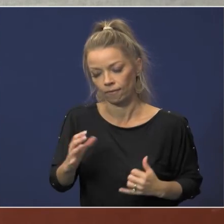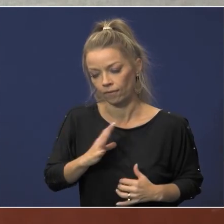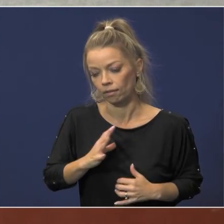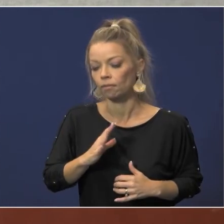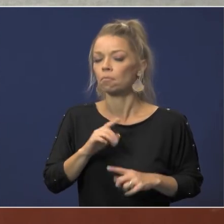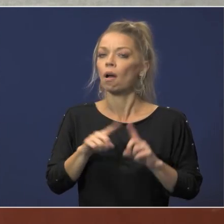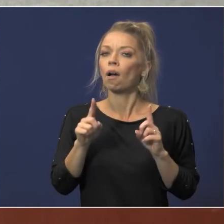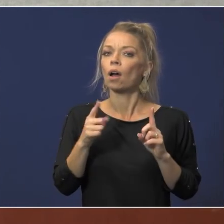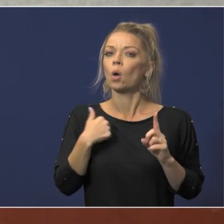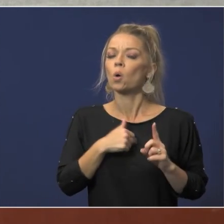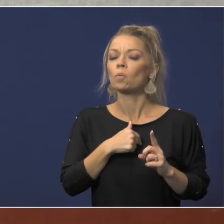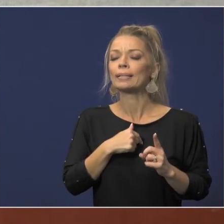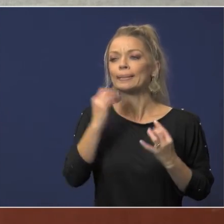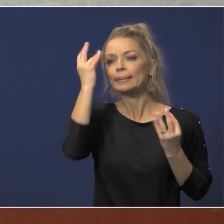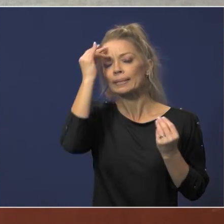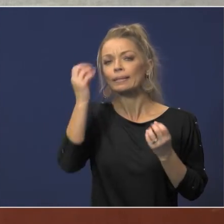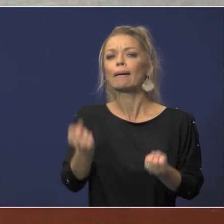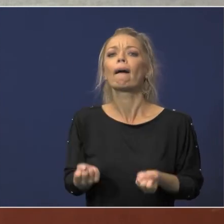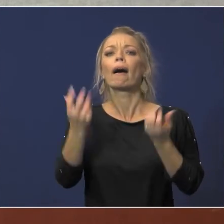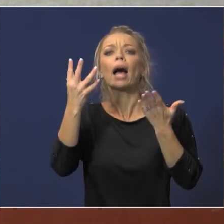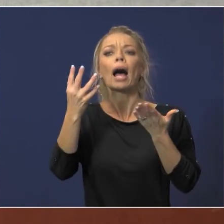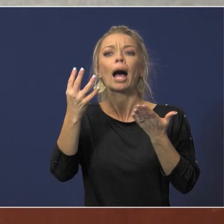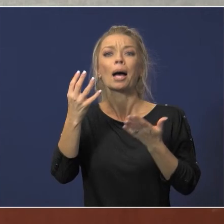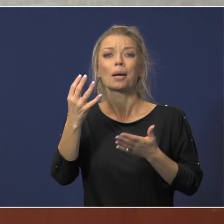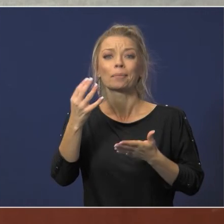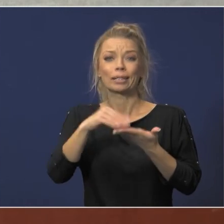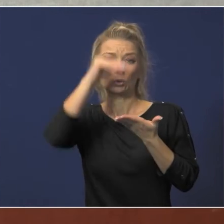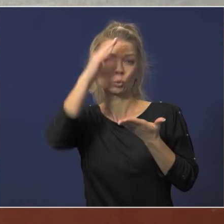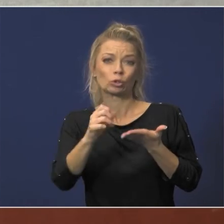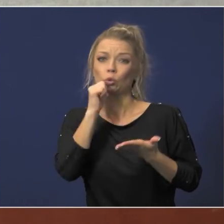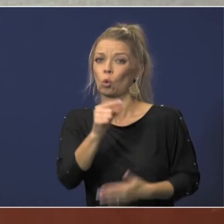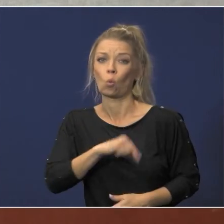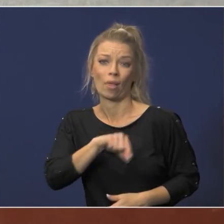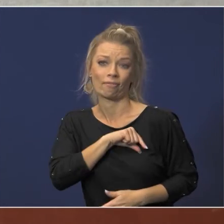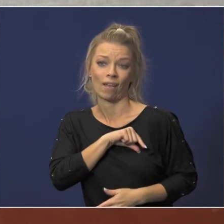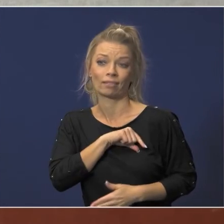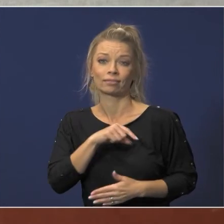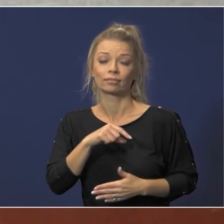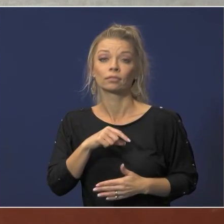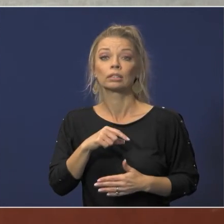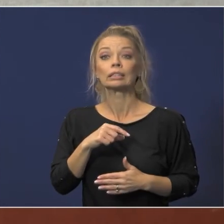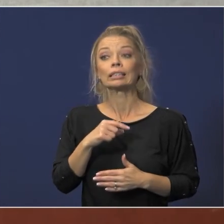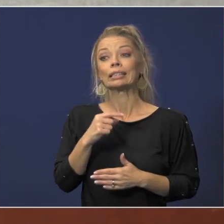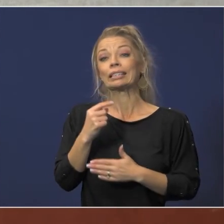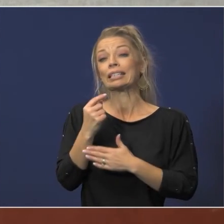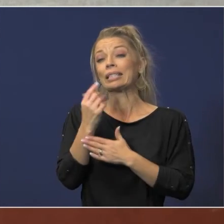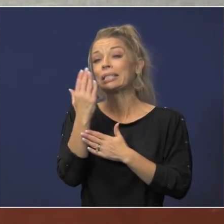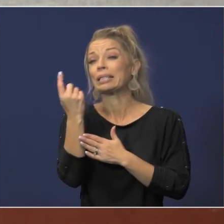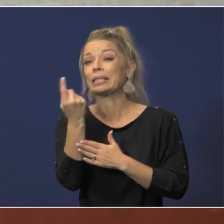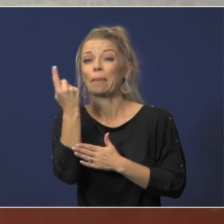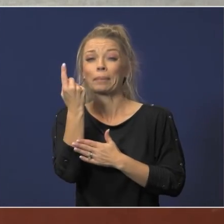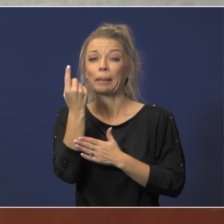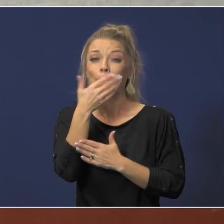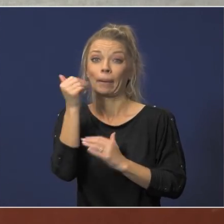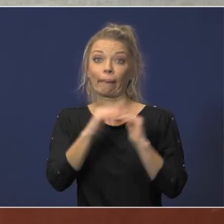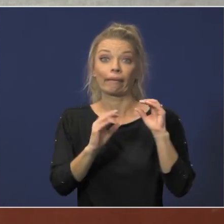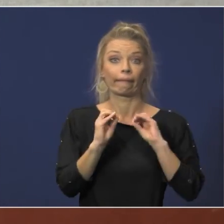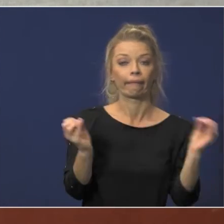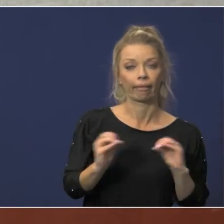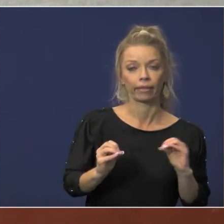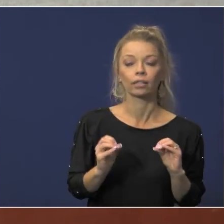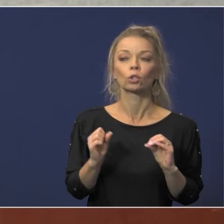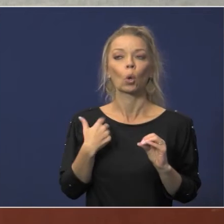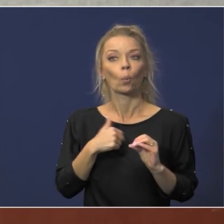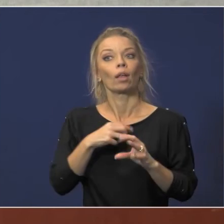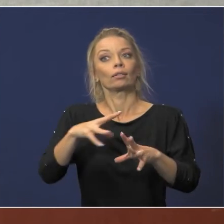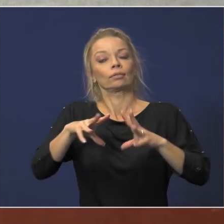to know uh what that looks like how many of our kids don't qualify something is better than nothing right so we'll take that um and then will